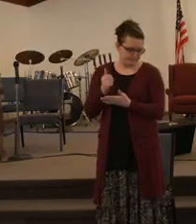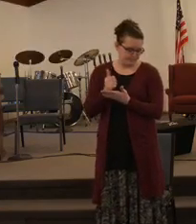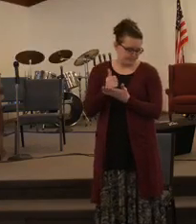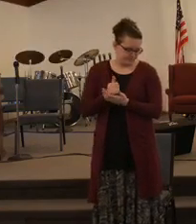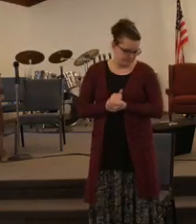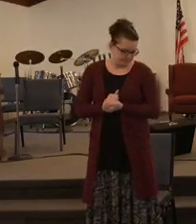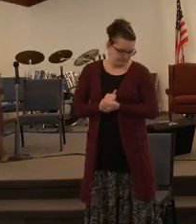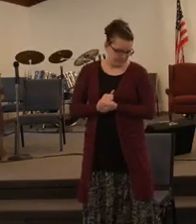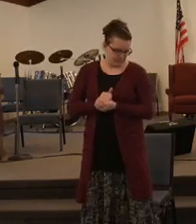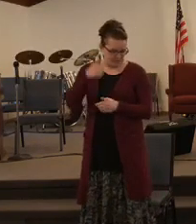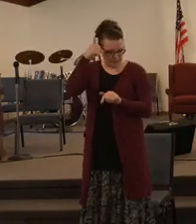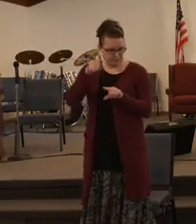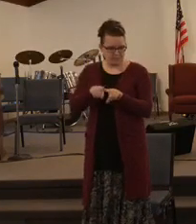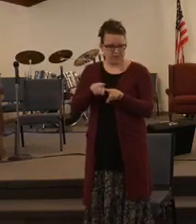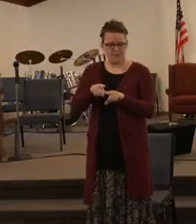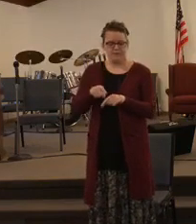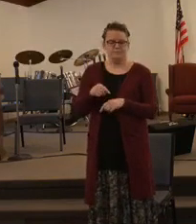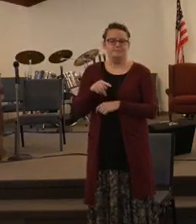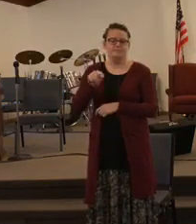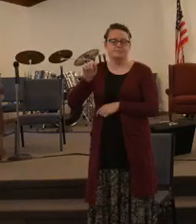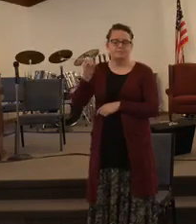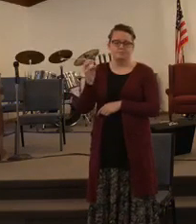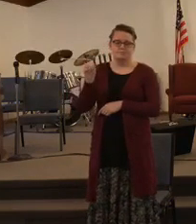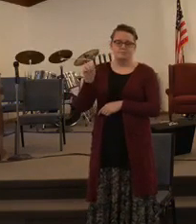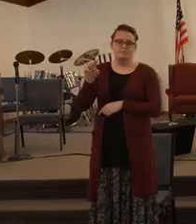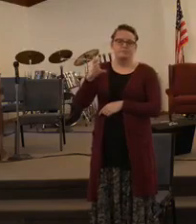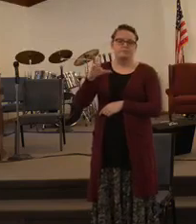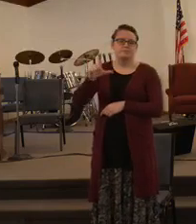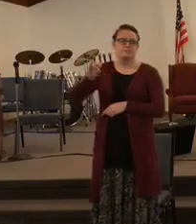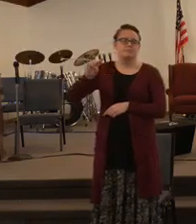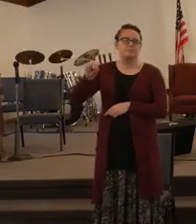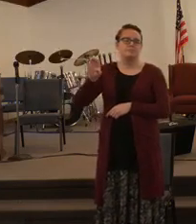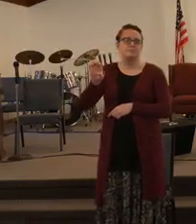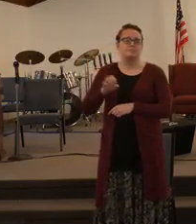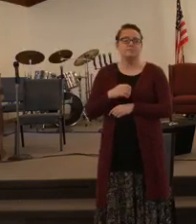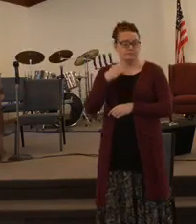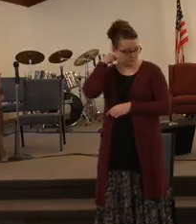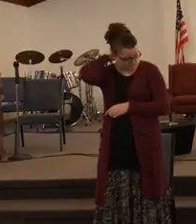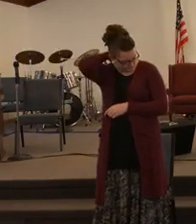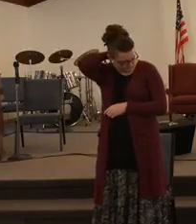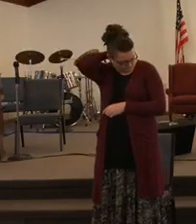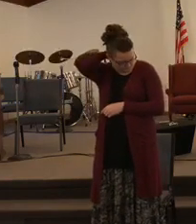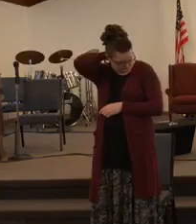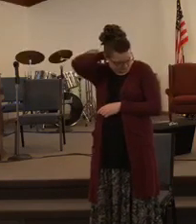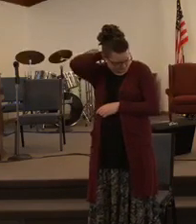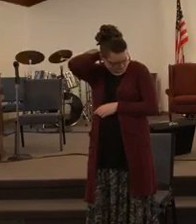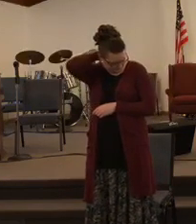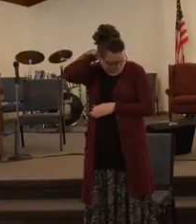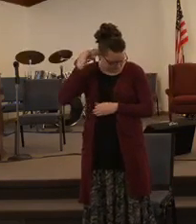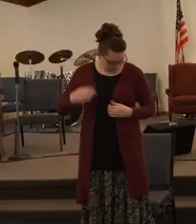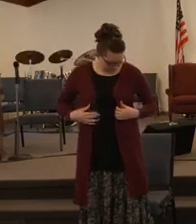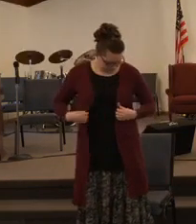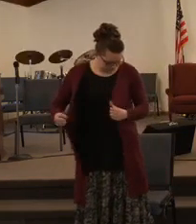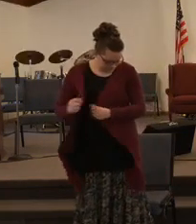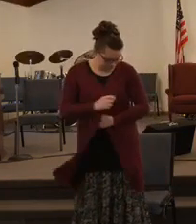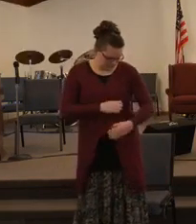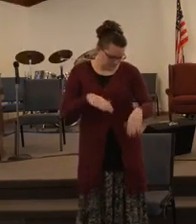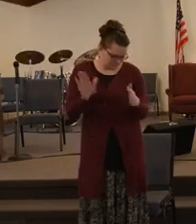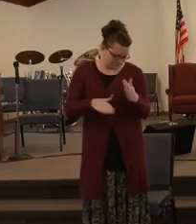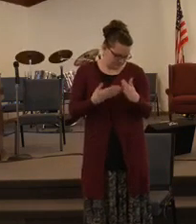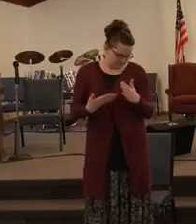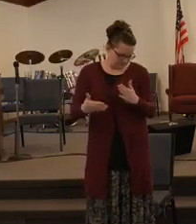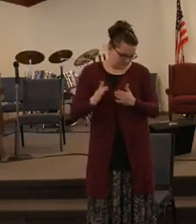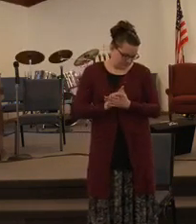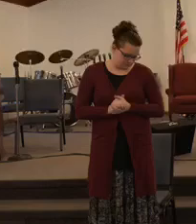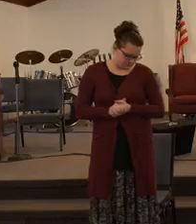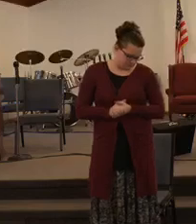Elder Thomas Klein come. He's going to sing a song for you, maybe leave a word of testimony. And when he's finished, Pastor Brown will come up and deliver what God has laid upon his